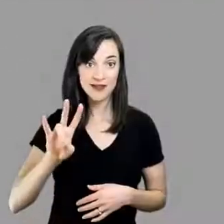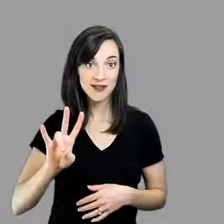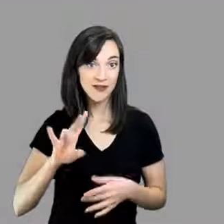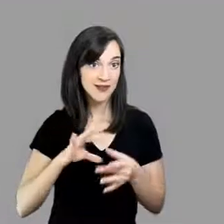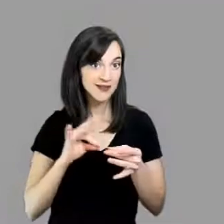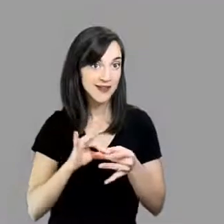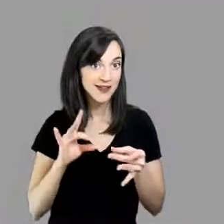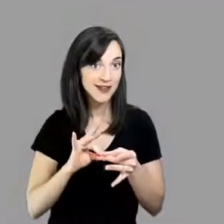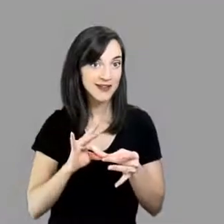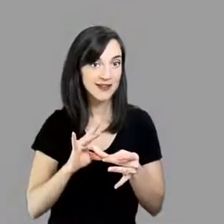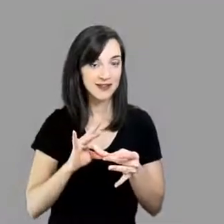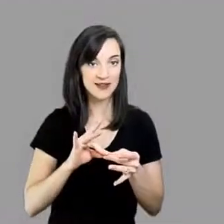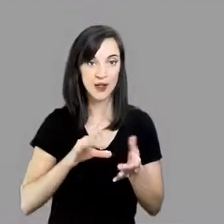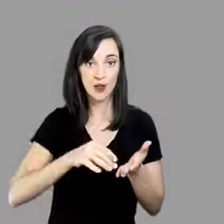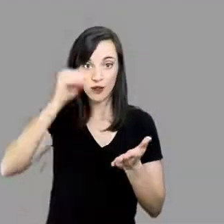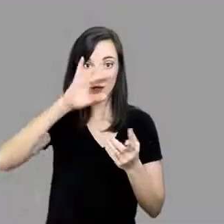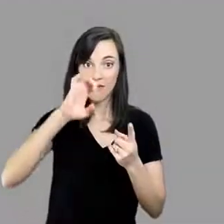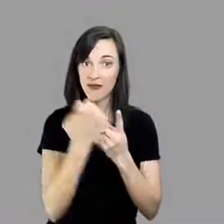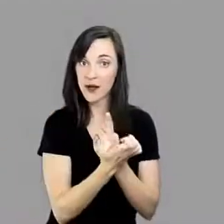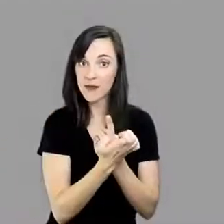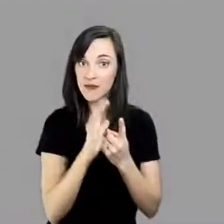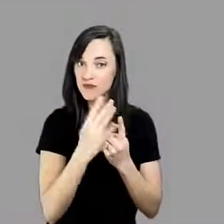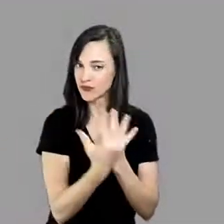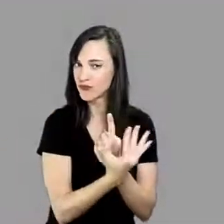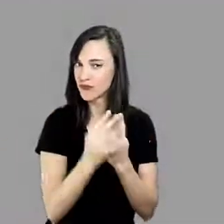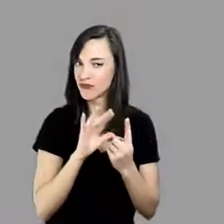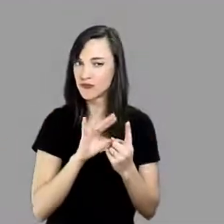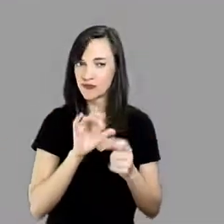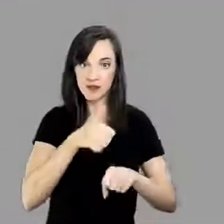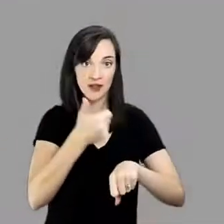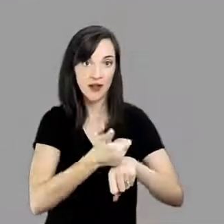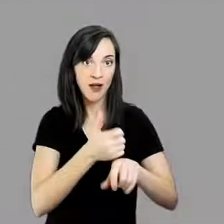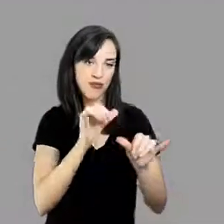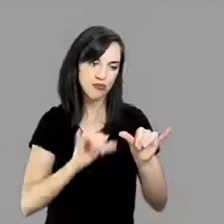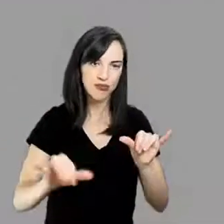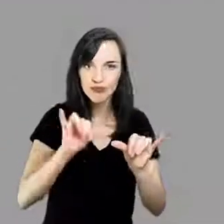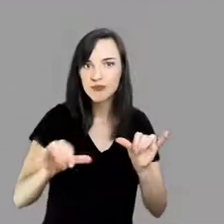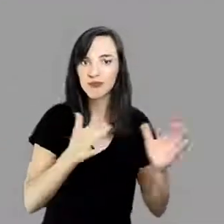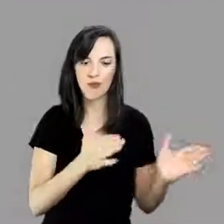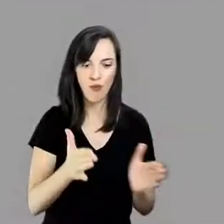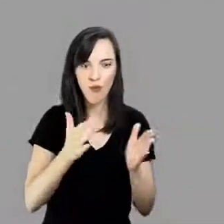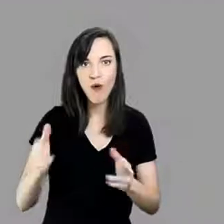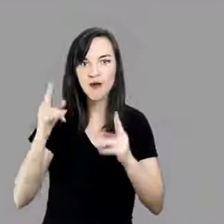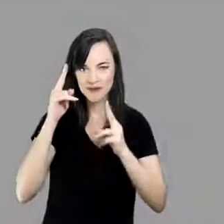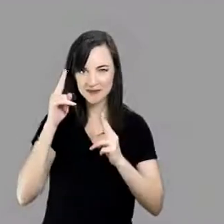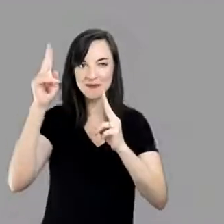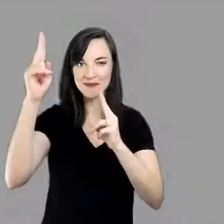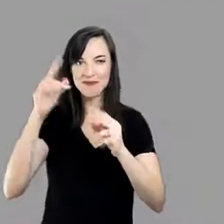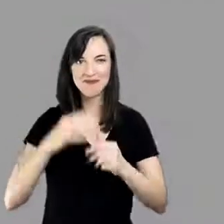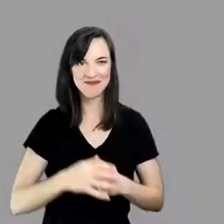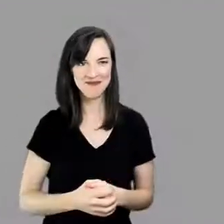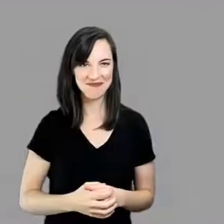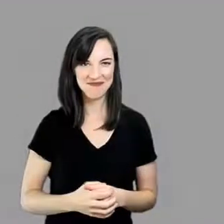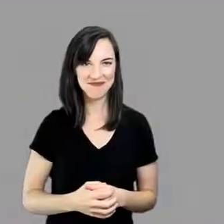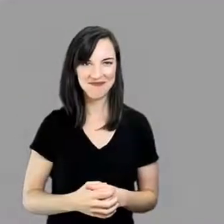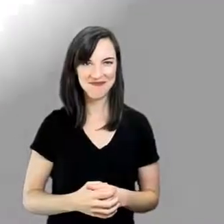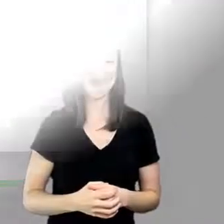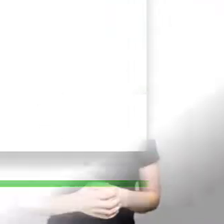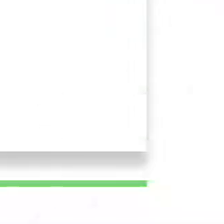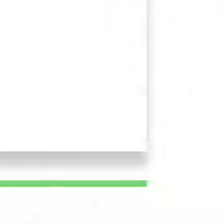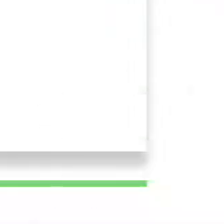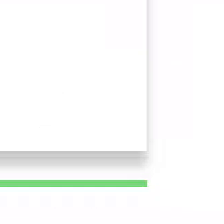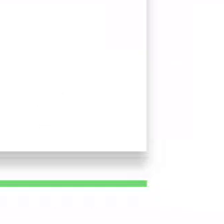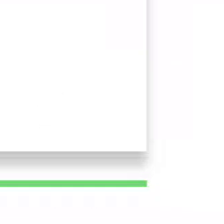The 7th High Leverage Practice states, Establish a consistent, organized, and respectful learning environment.